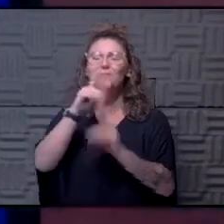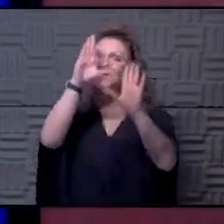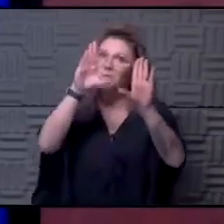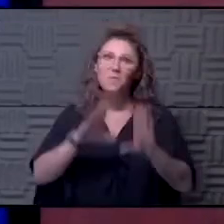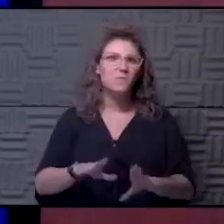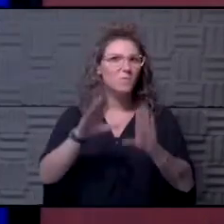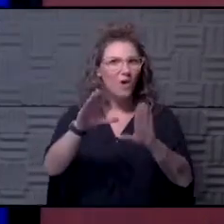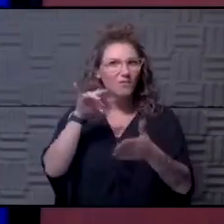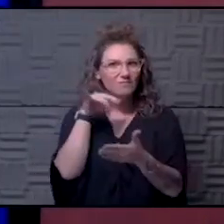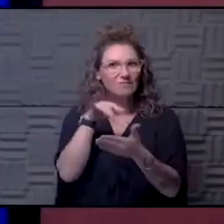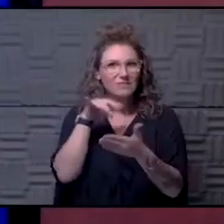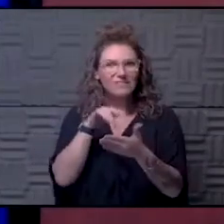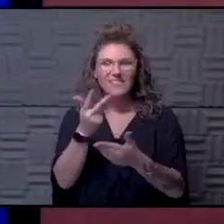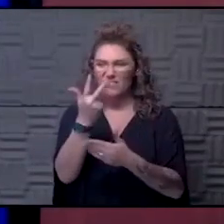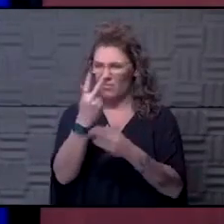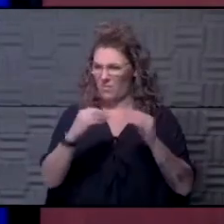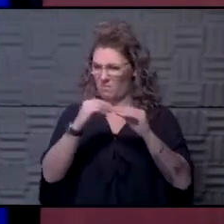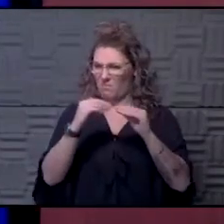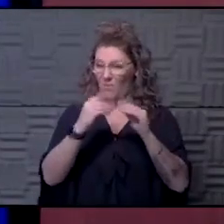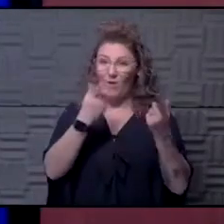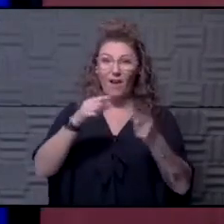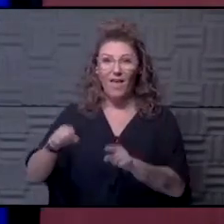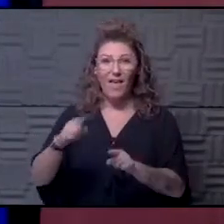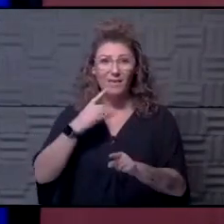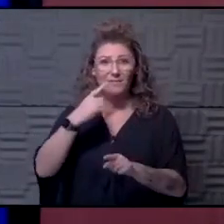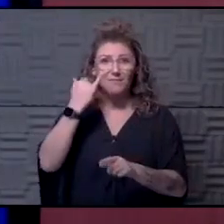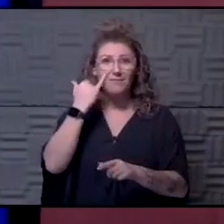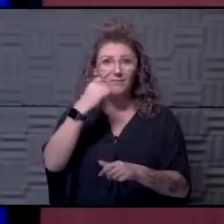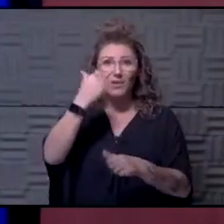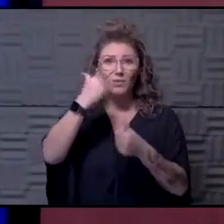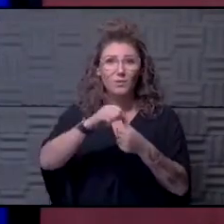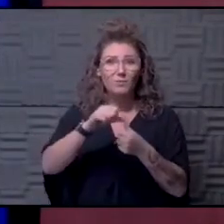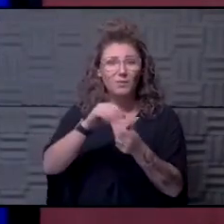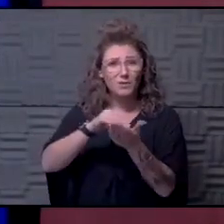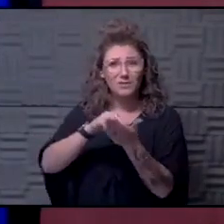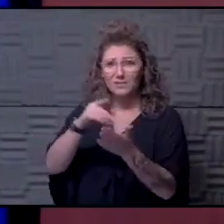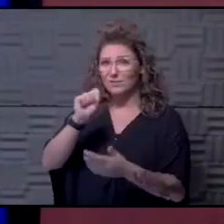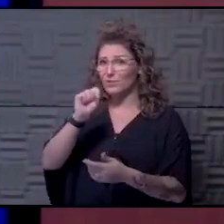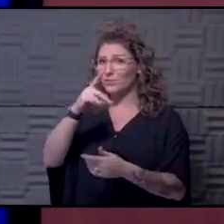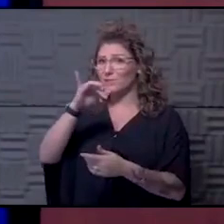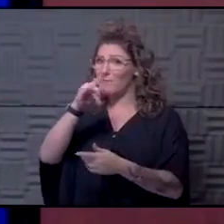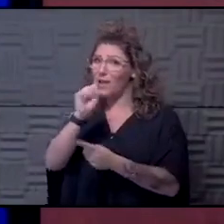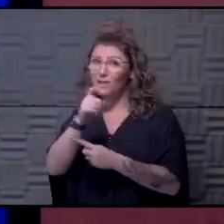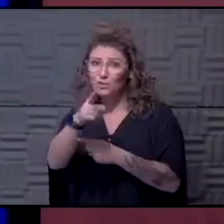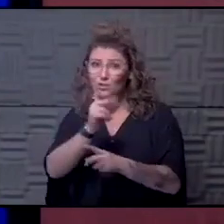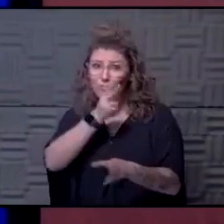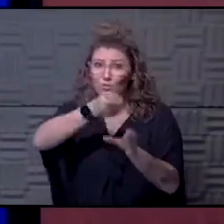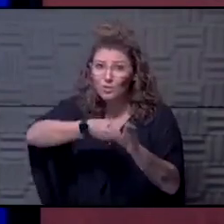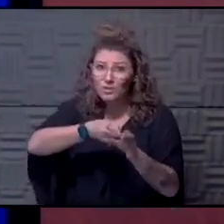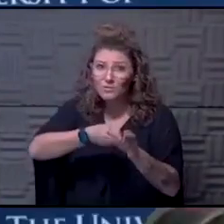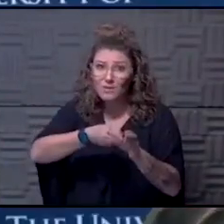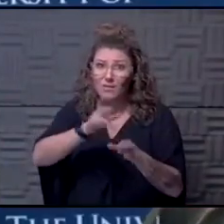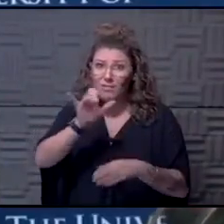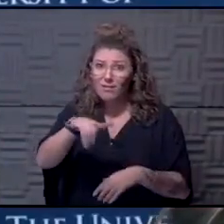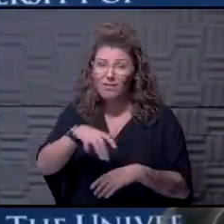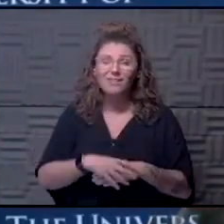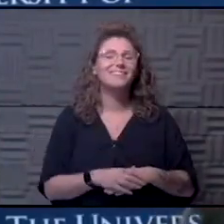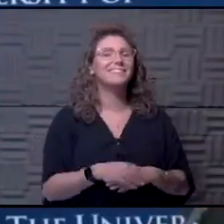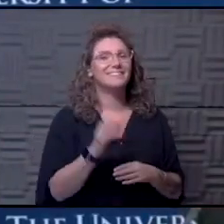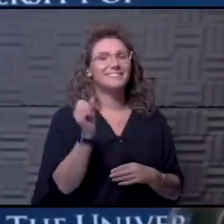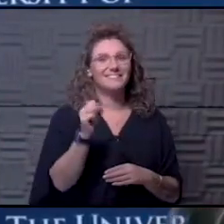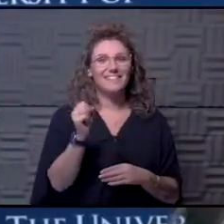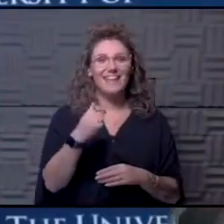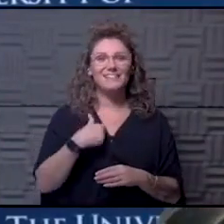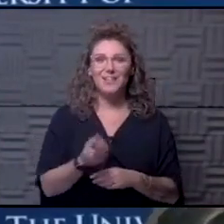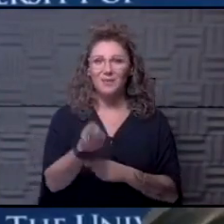they've got two trials. have three more coming up. If I remember, Dr. Spikes, you actually are a participant in some of these trials. I am.